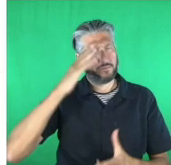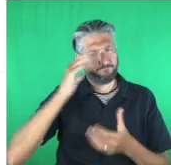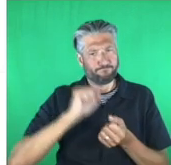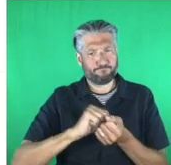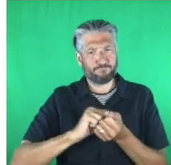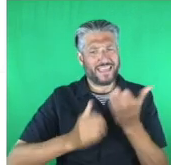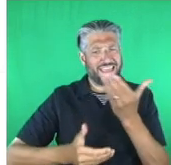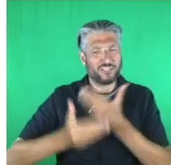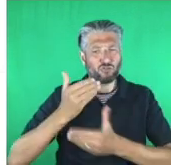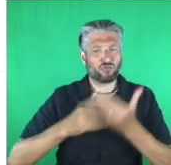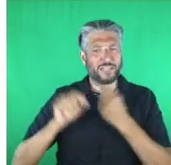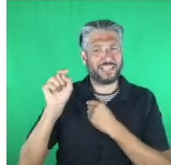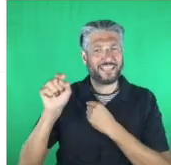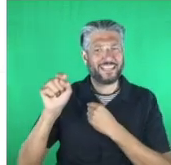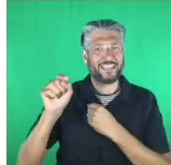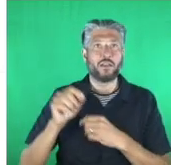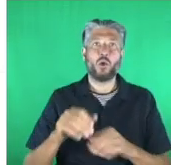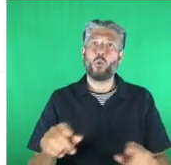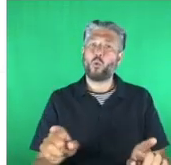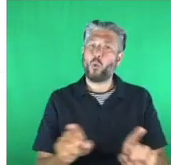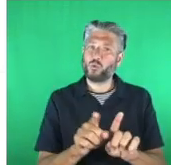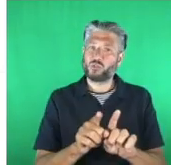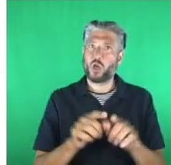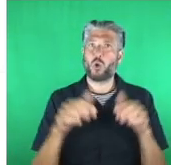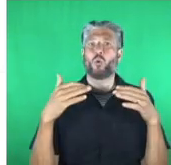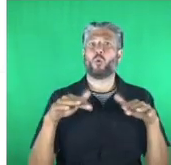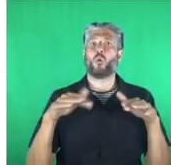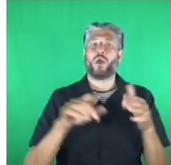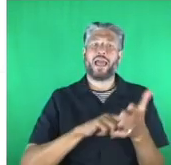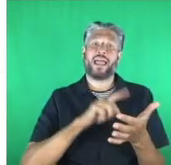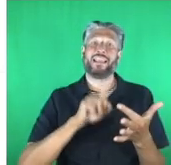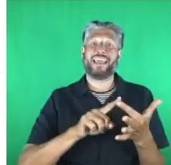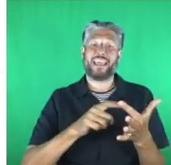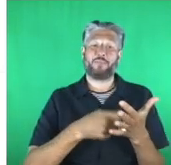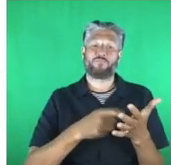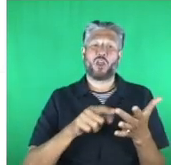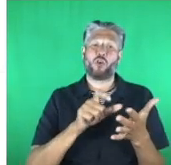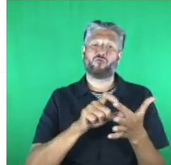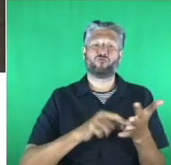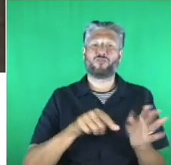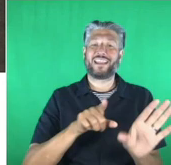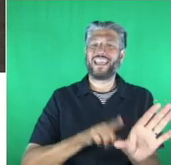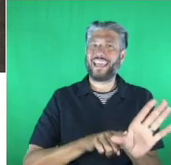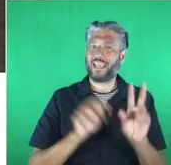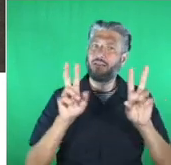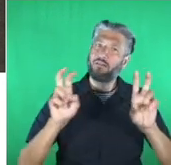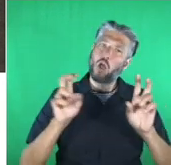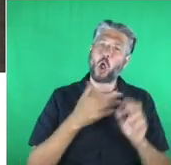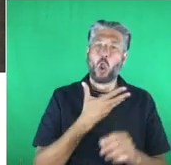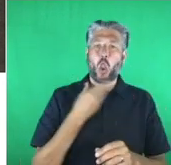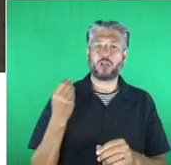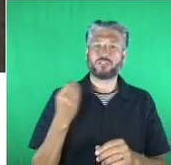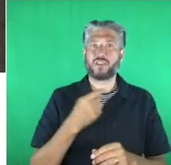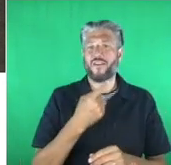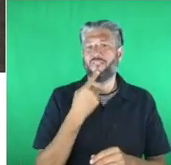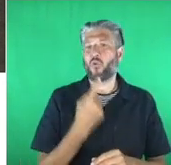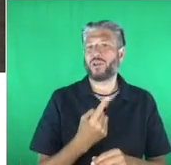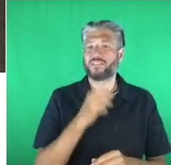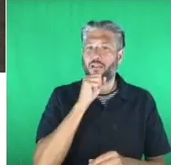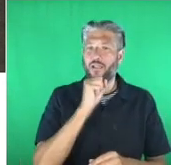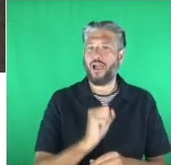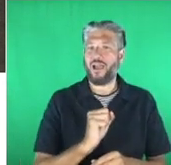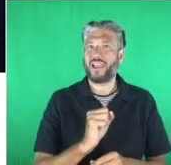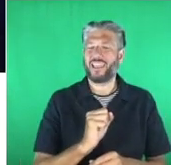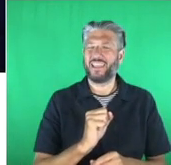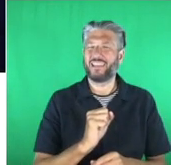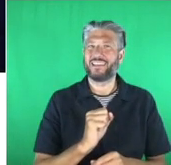Lost Voice Guy, Lee Ridley, who won Britain's Got Talent and brought technology to the mainstream. He was one of my standouts from the last 10 years.